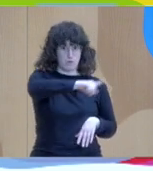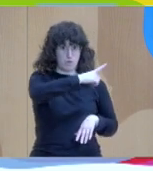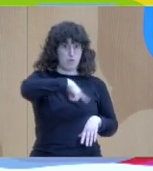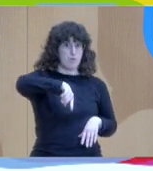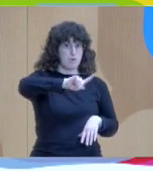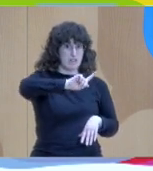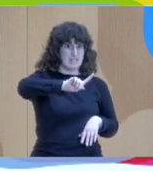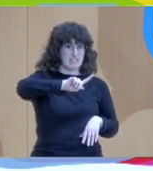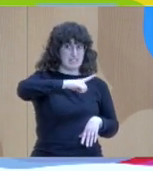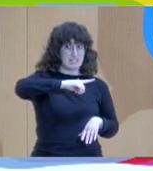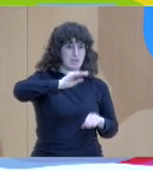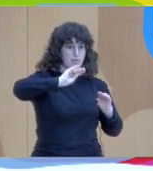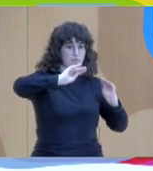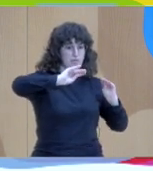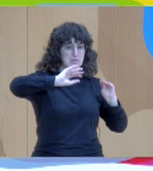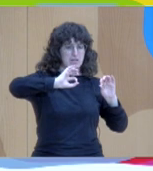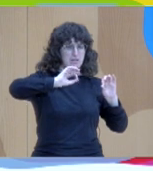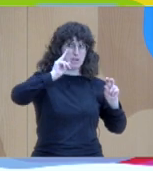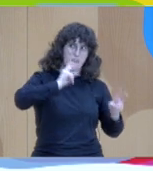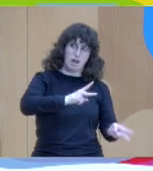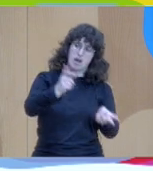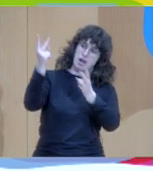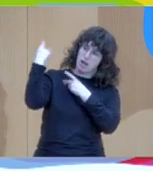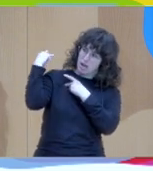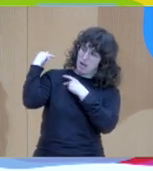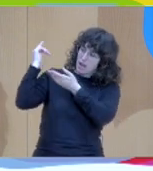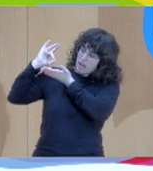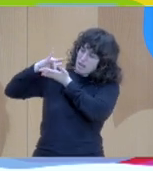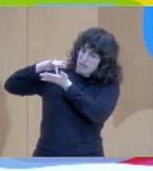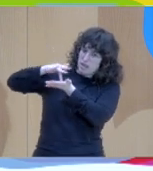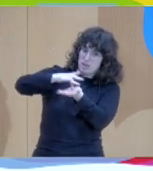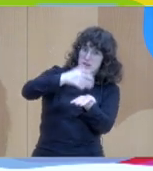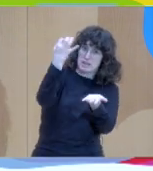past and how did the problems evolve and now we are here with the problems